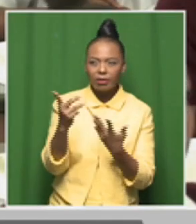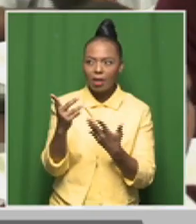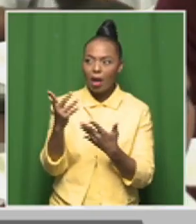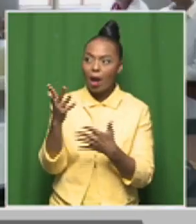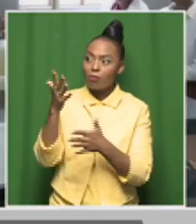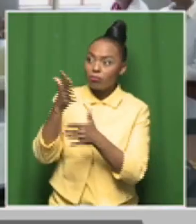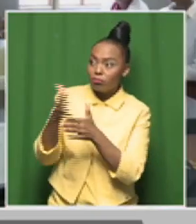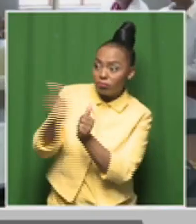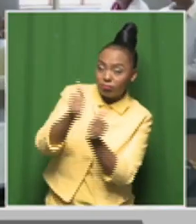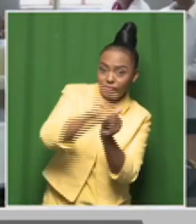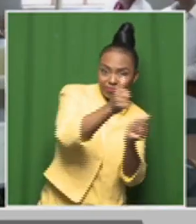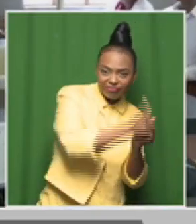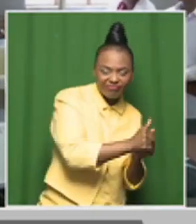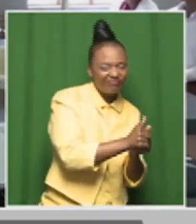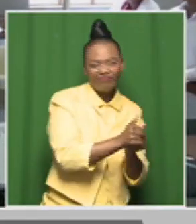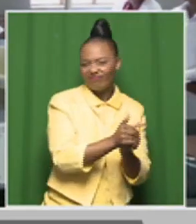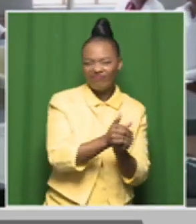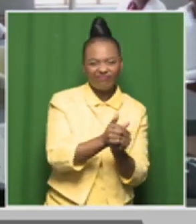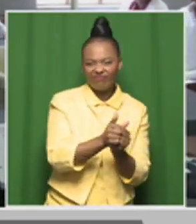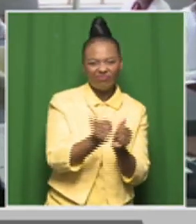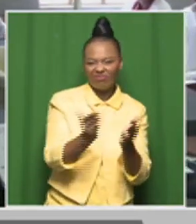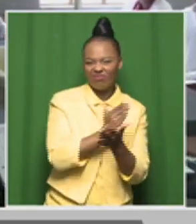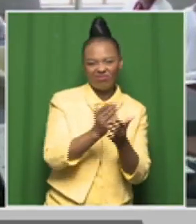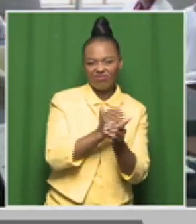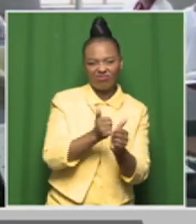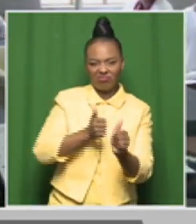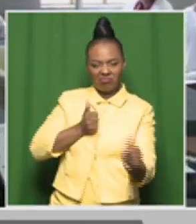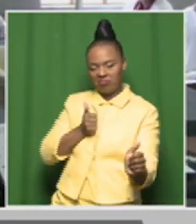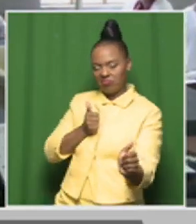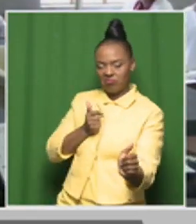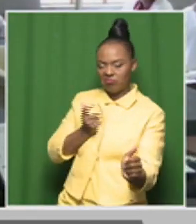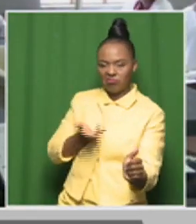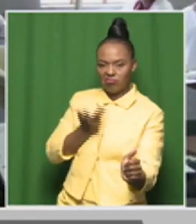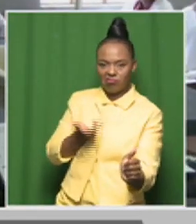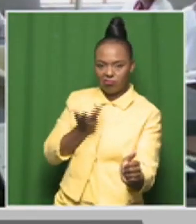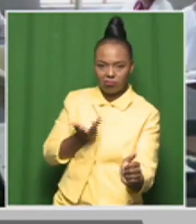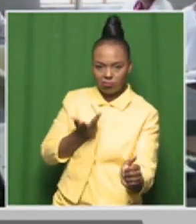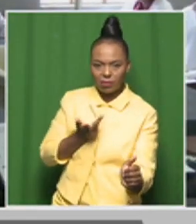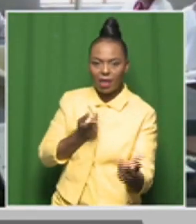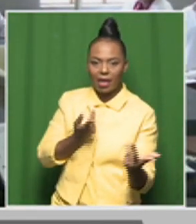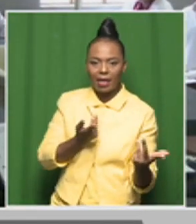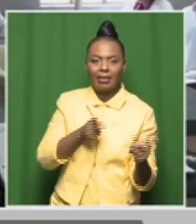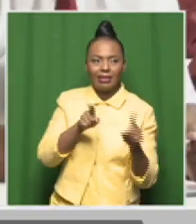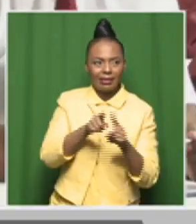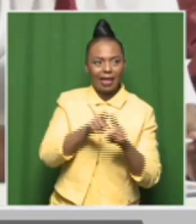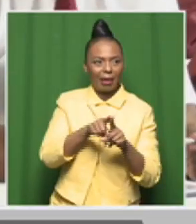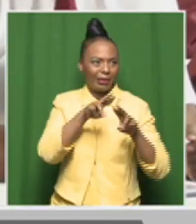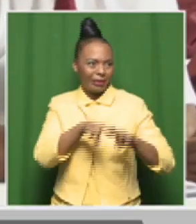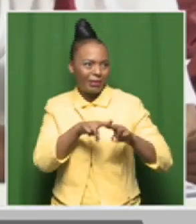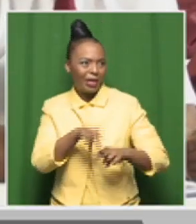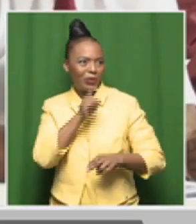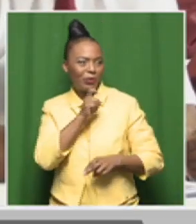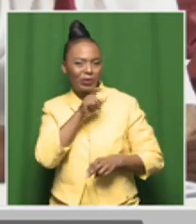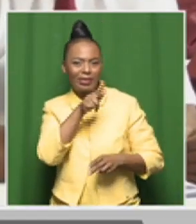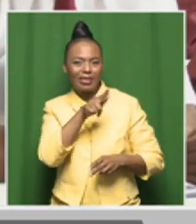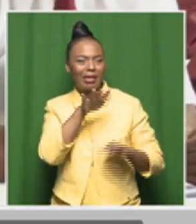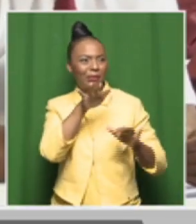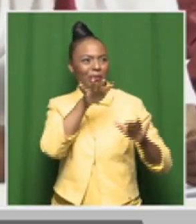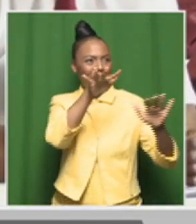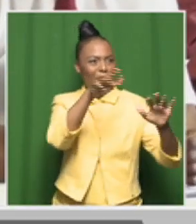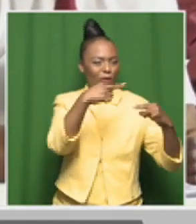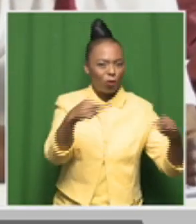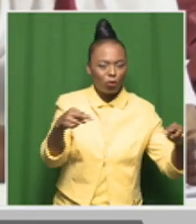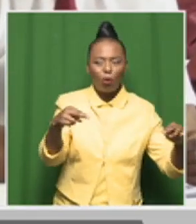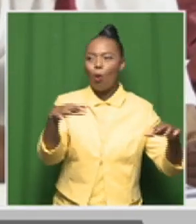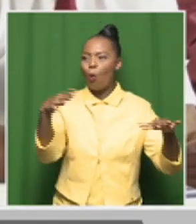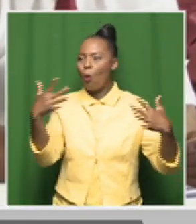in which we're utilizing some of the resources, both in the public sector as well as the private sector, to address some of those challenges. And as a